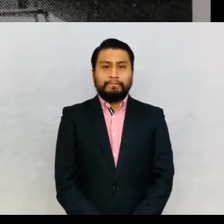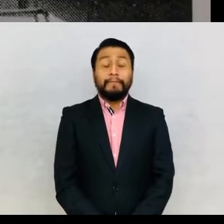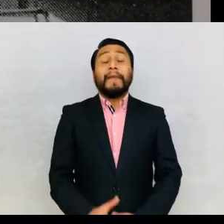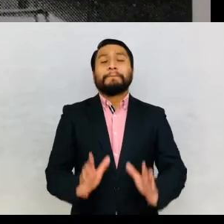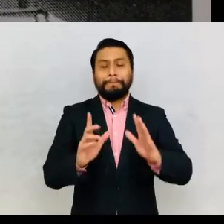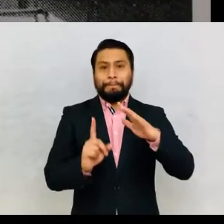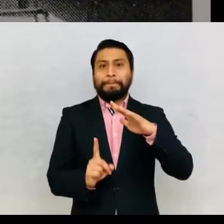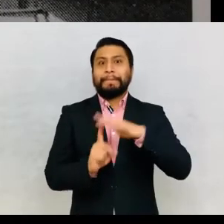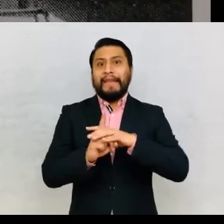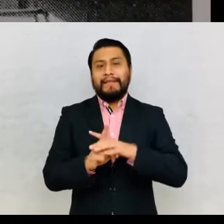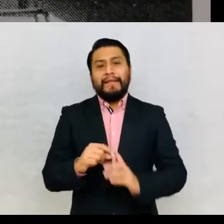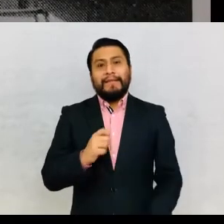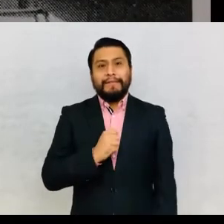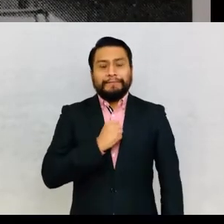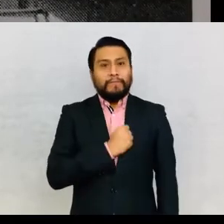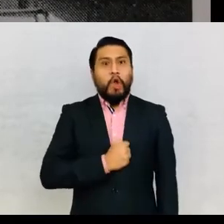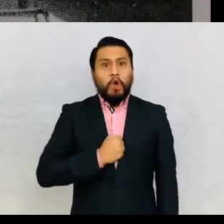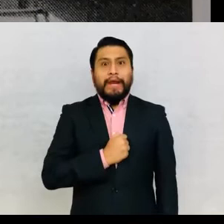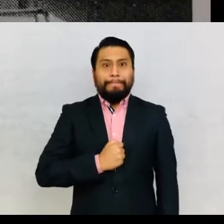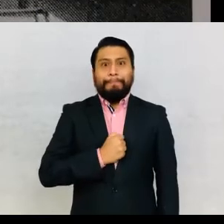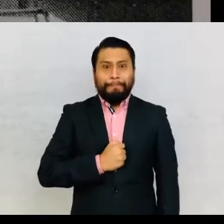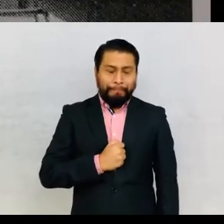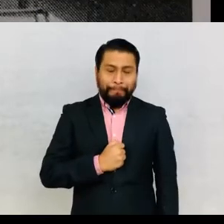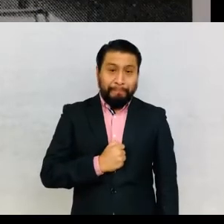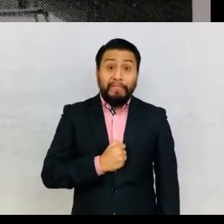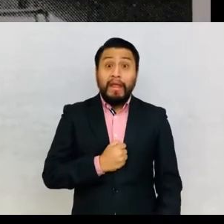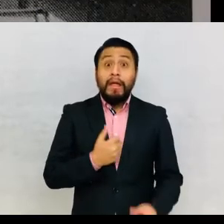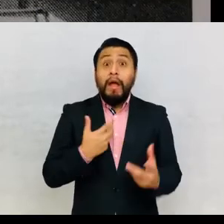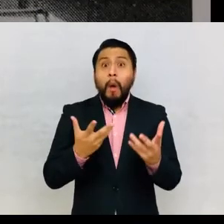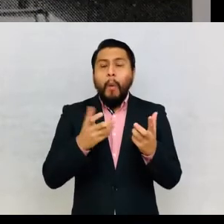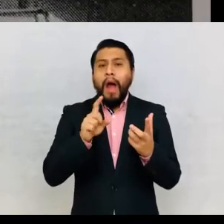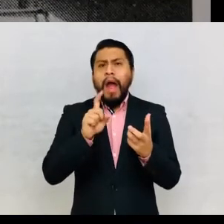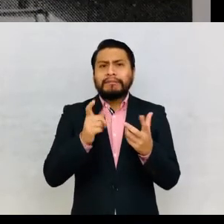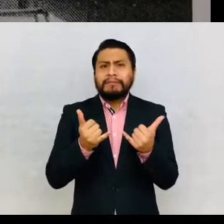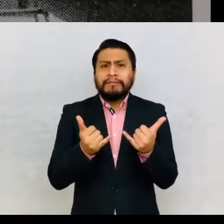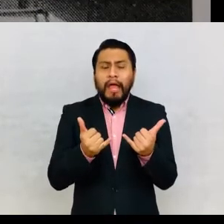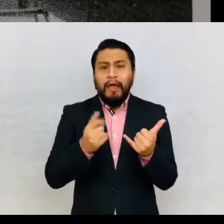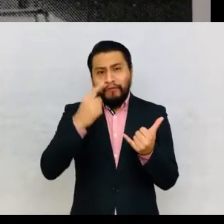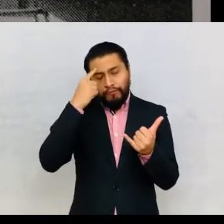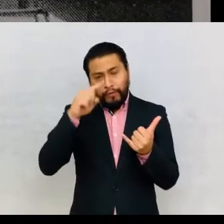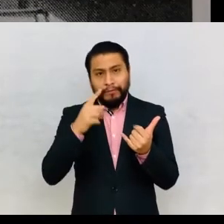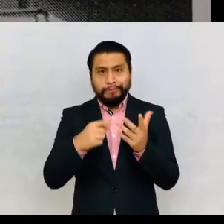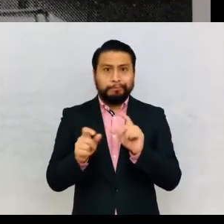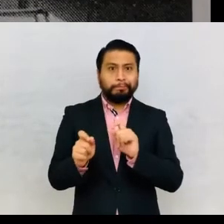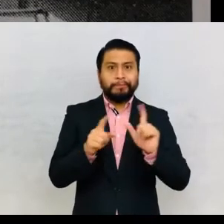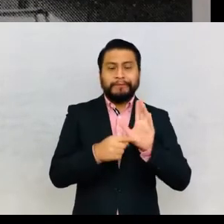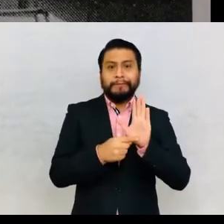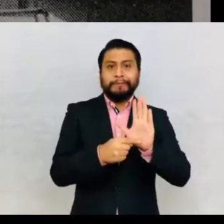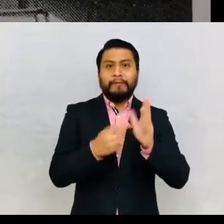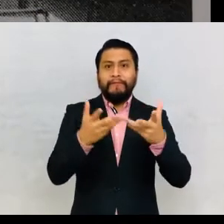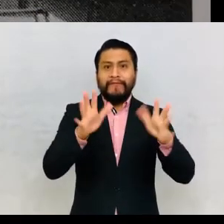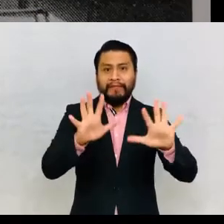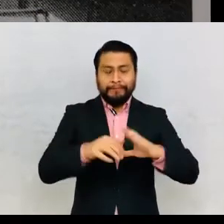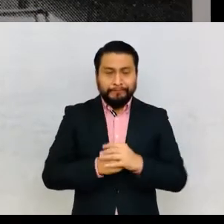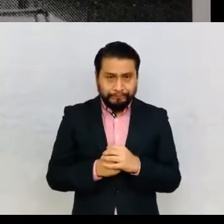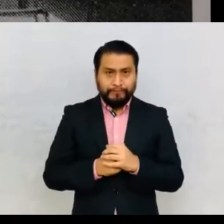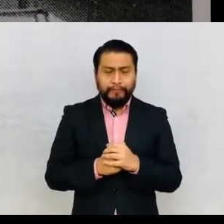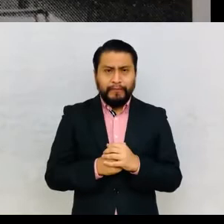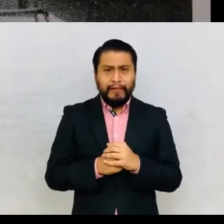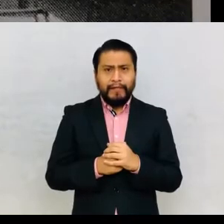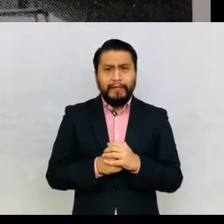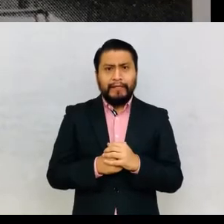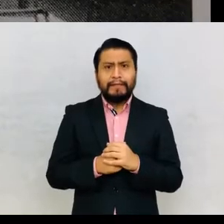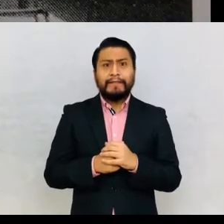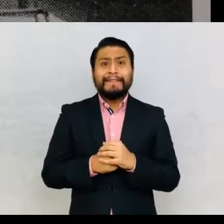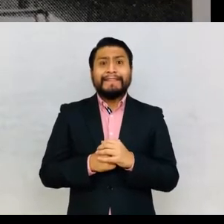Here it is. Apologies. Good. What do I want to ask now to conclude our presentation? What were